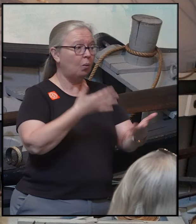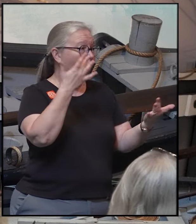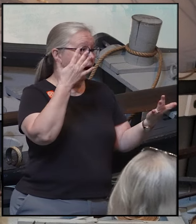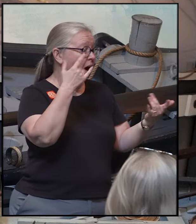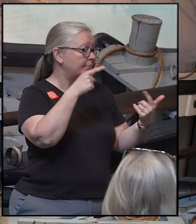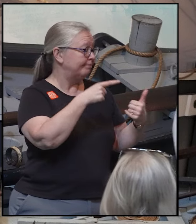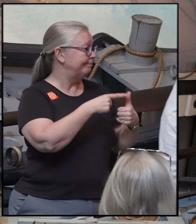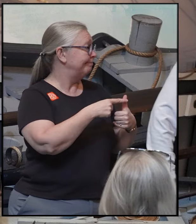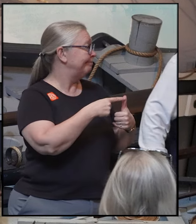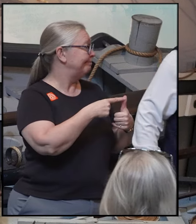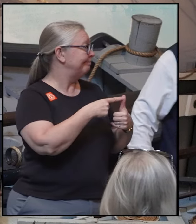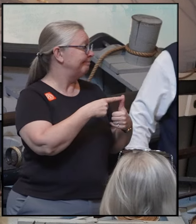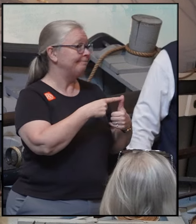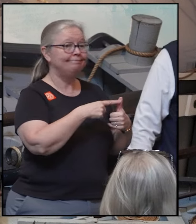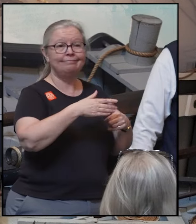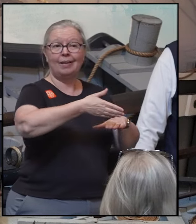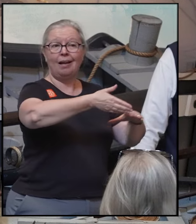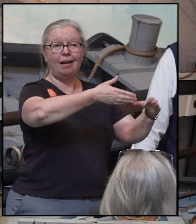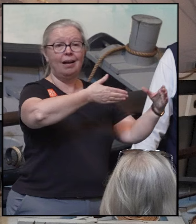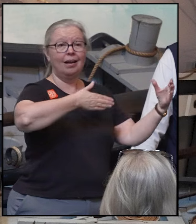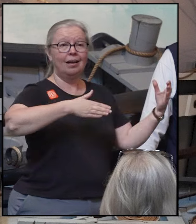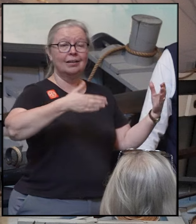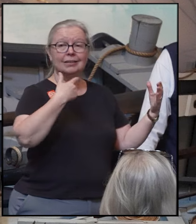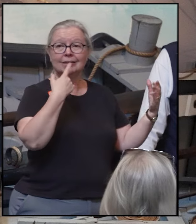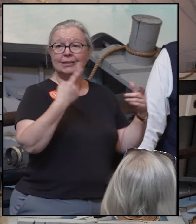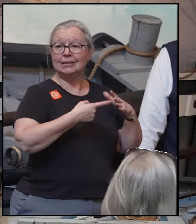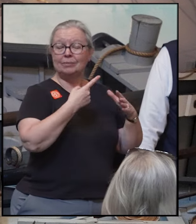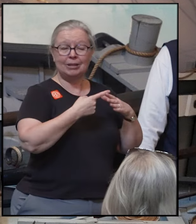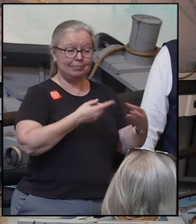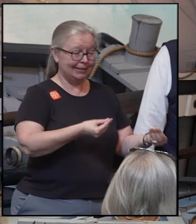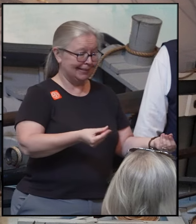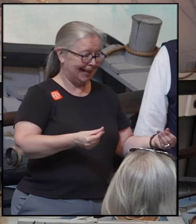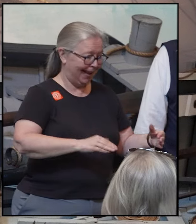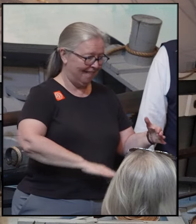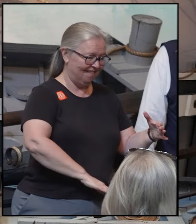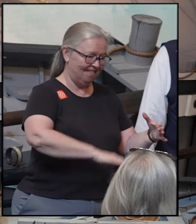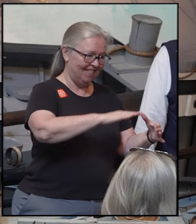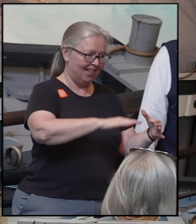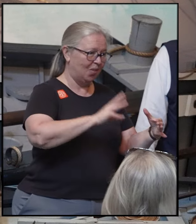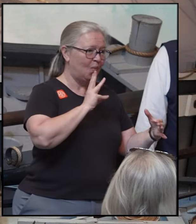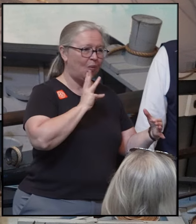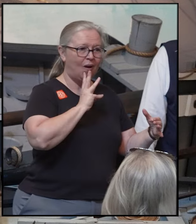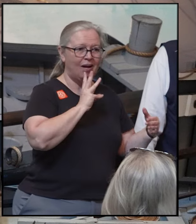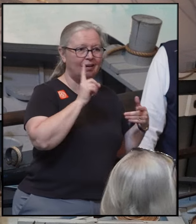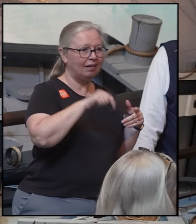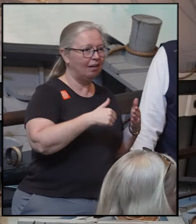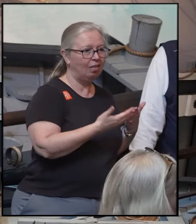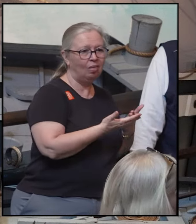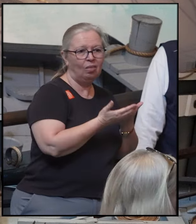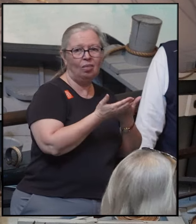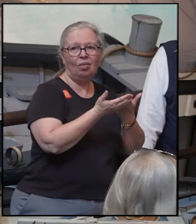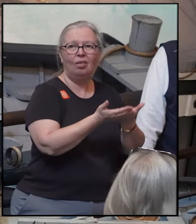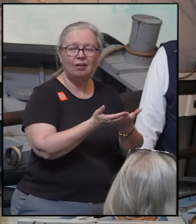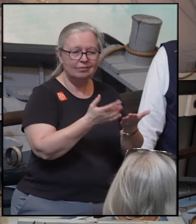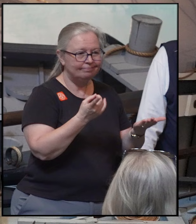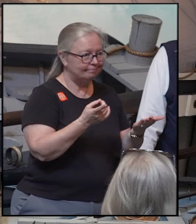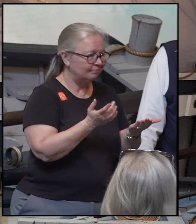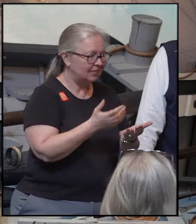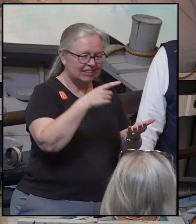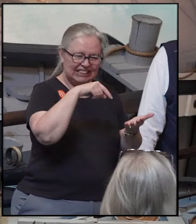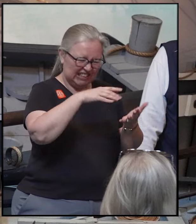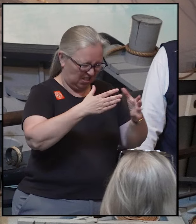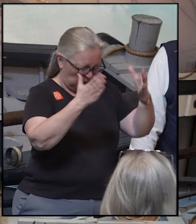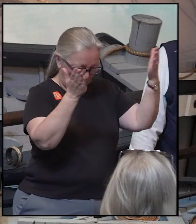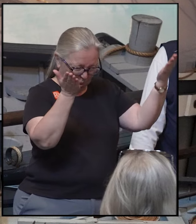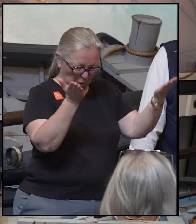First of all, our harbor periodically fills with sand. It did in the 1800s. The hulls of the ships were so